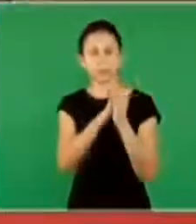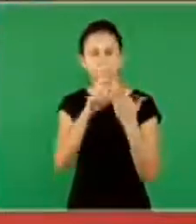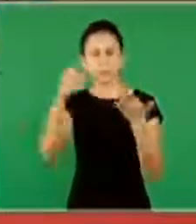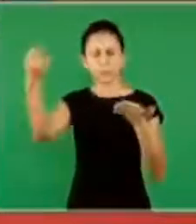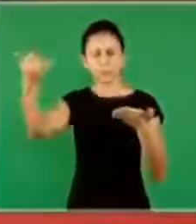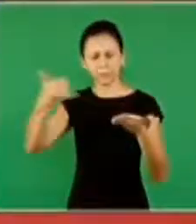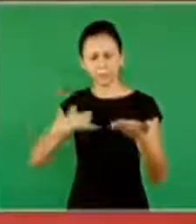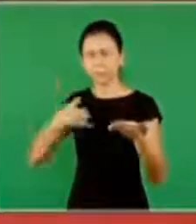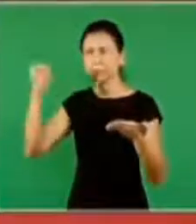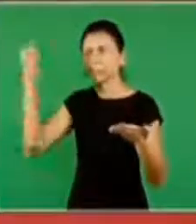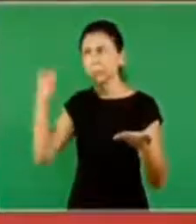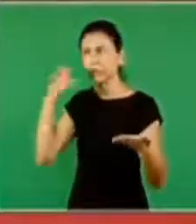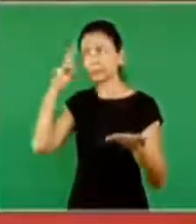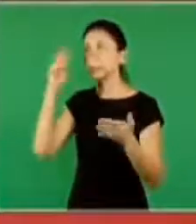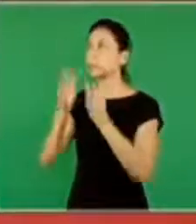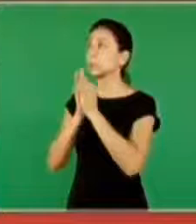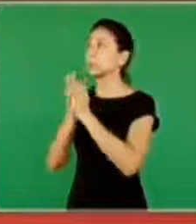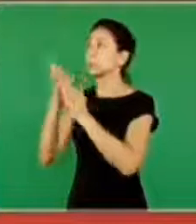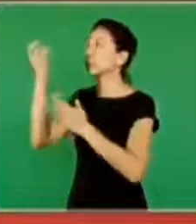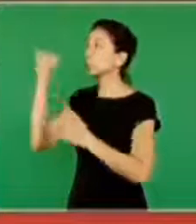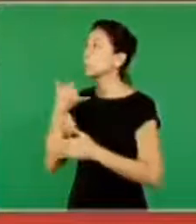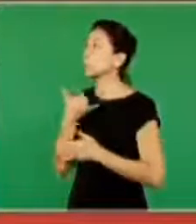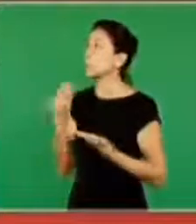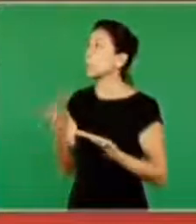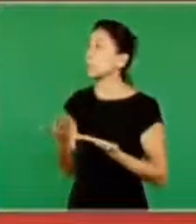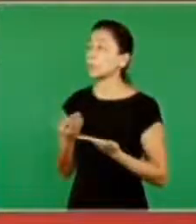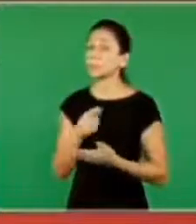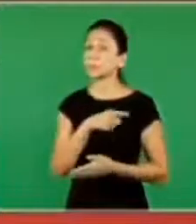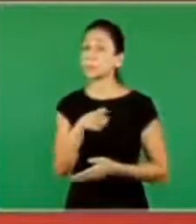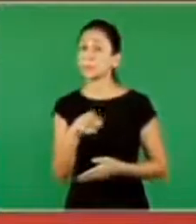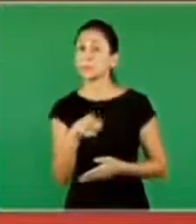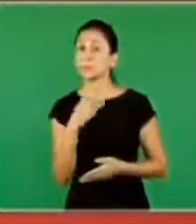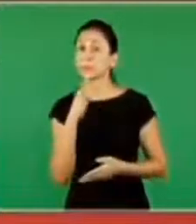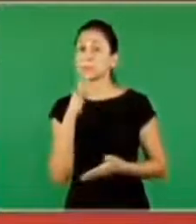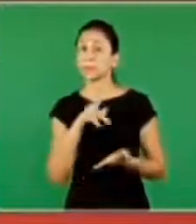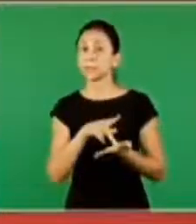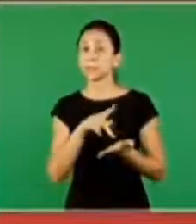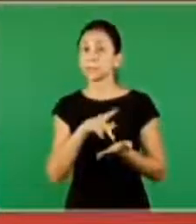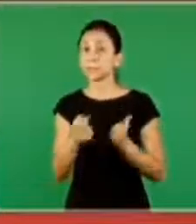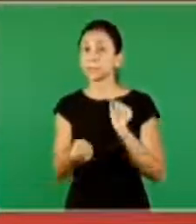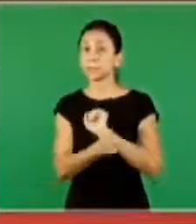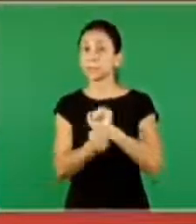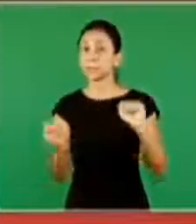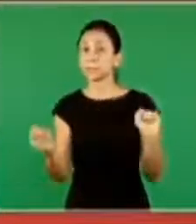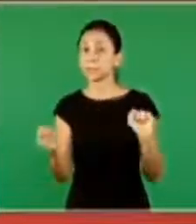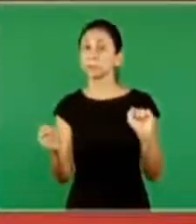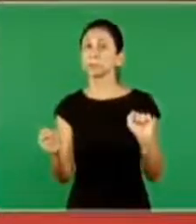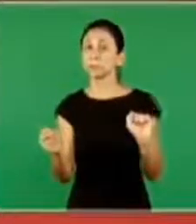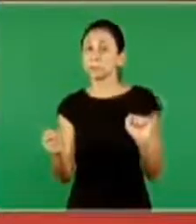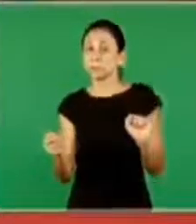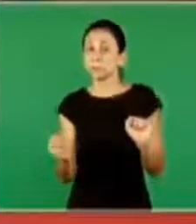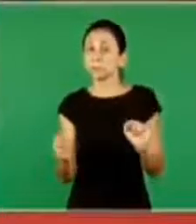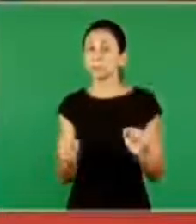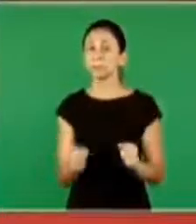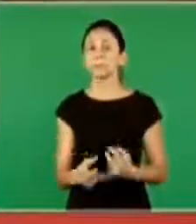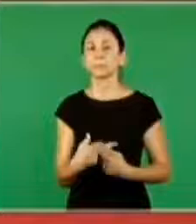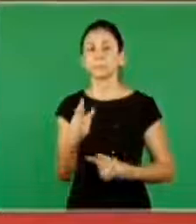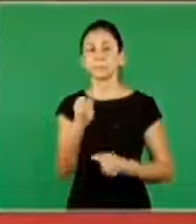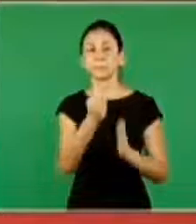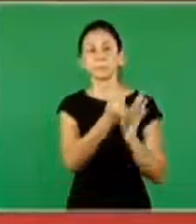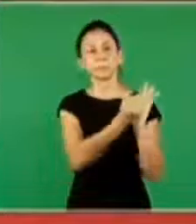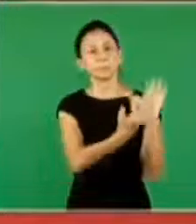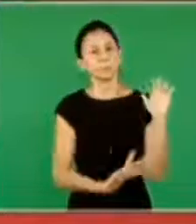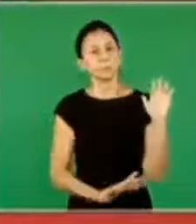the Lord speaks with you the Lord reveals what is this then you know the Lord the word and word will set you free and they